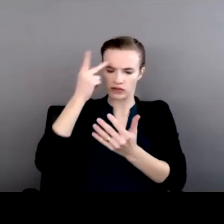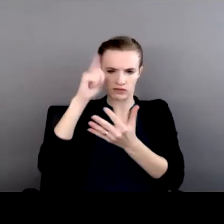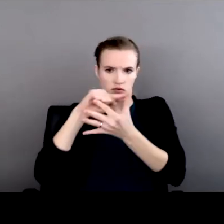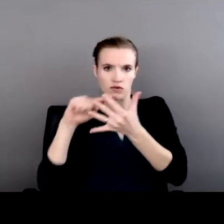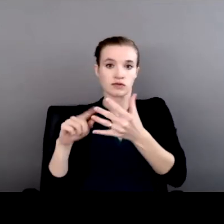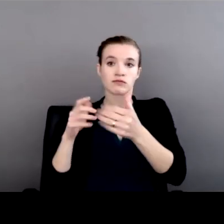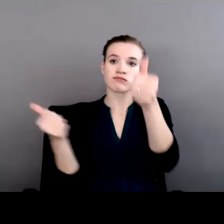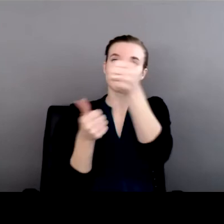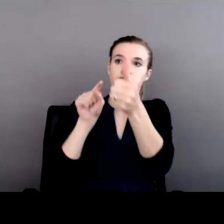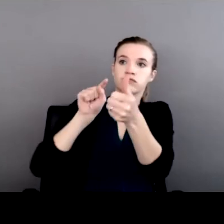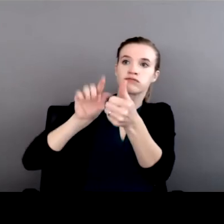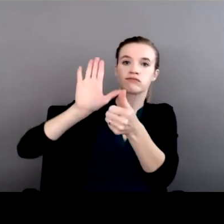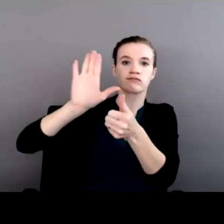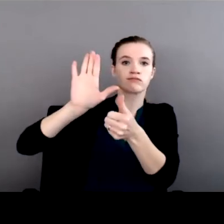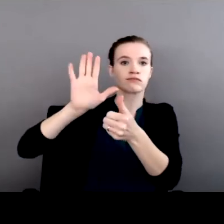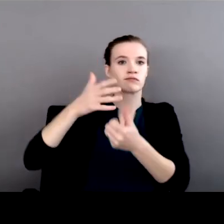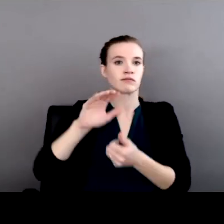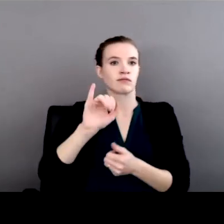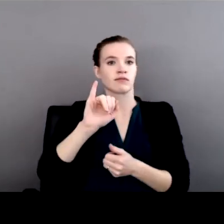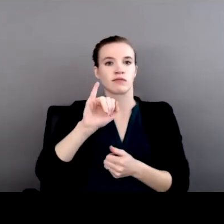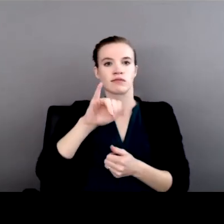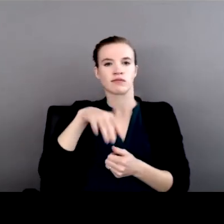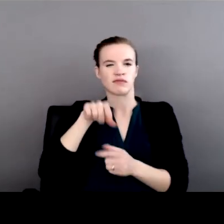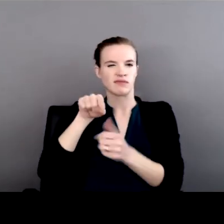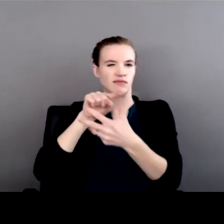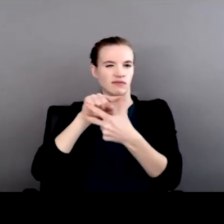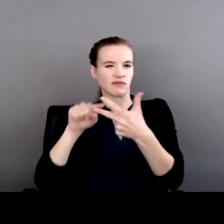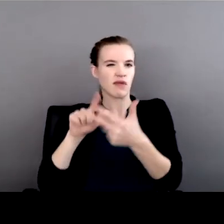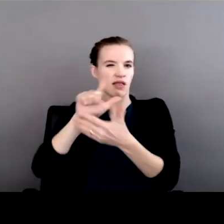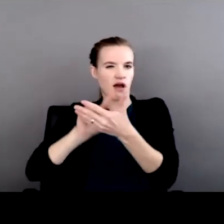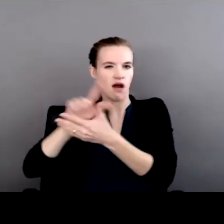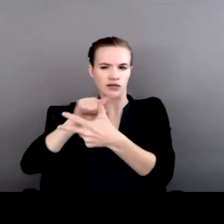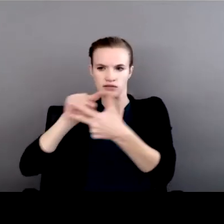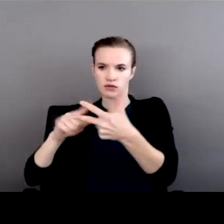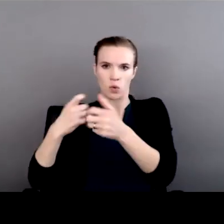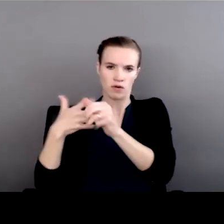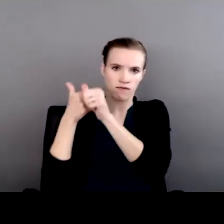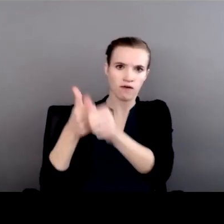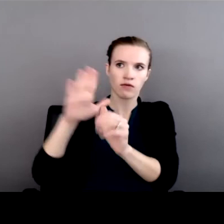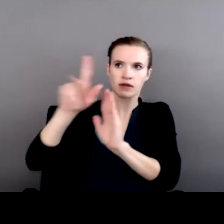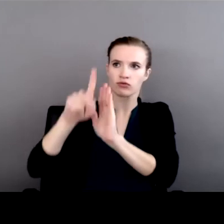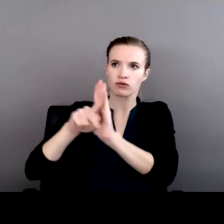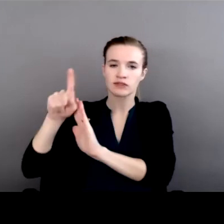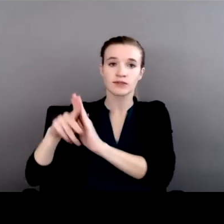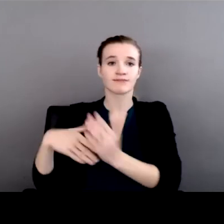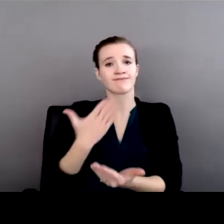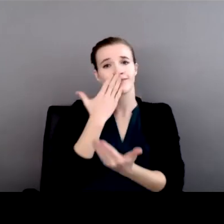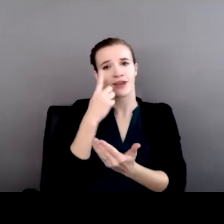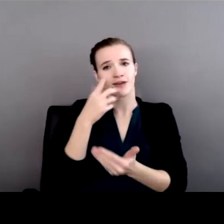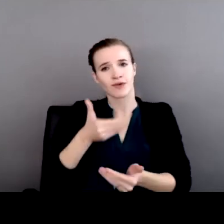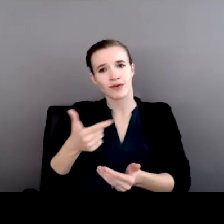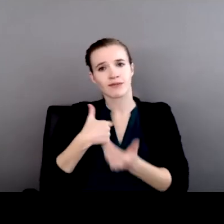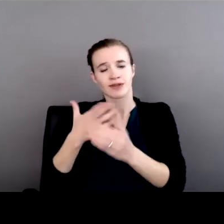policies of Savannah's Act and the Not Invisible Act. Thank you so much for inviting me to participate.